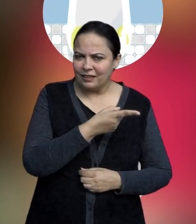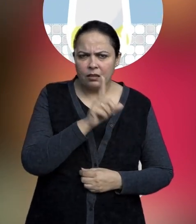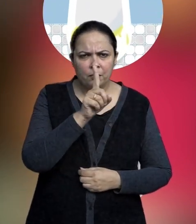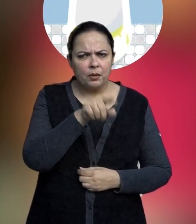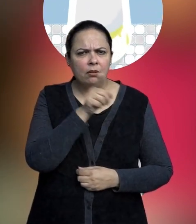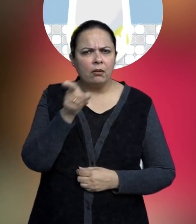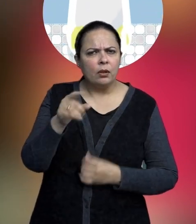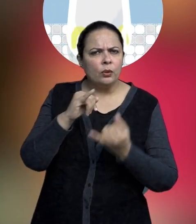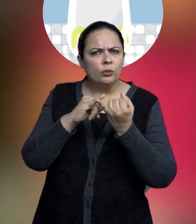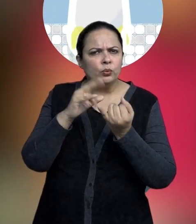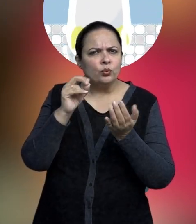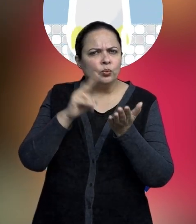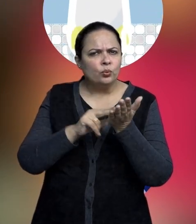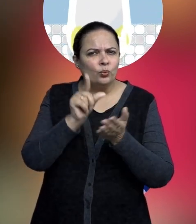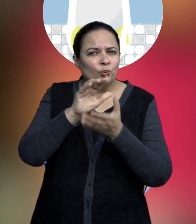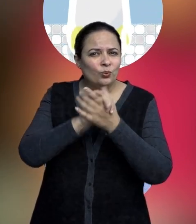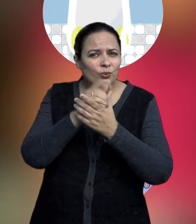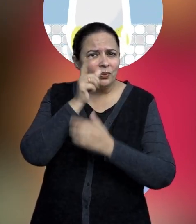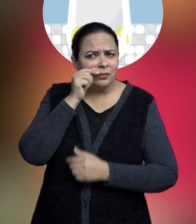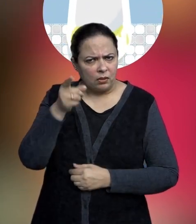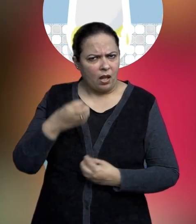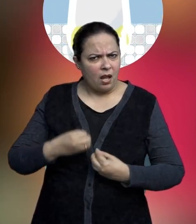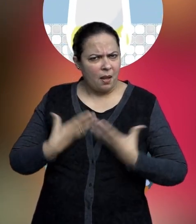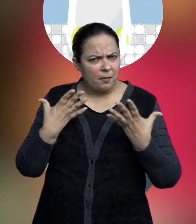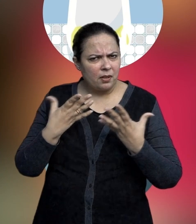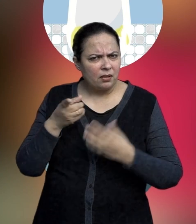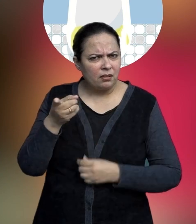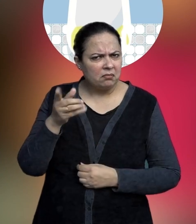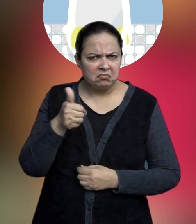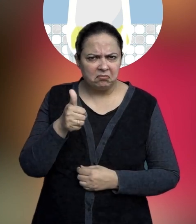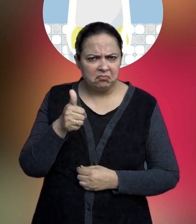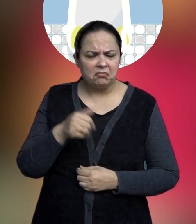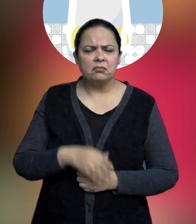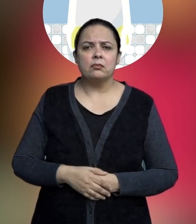Rani is happy, but is her friend Sonu happy?